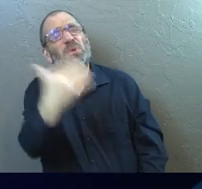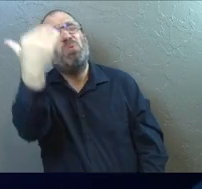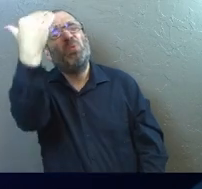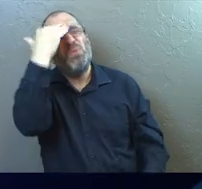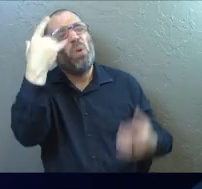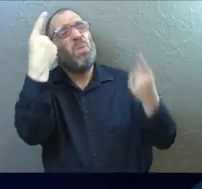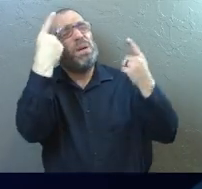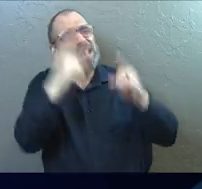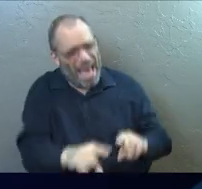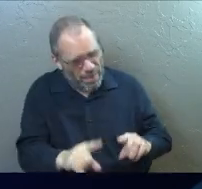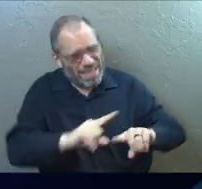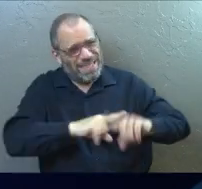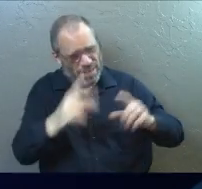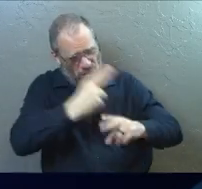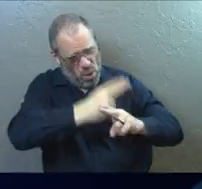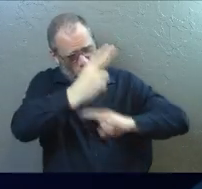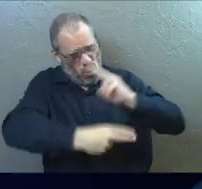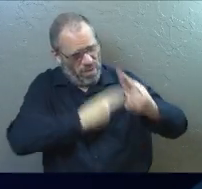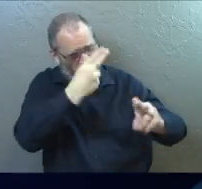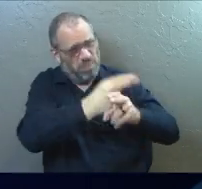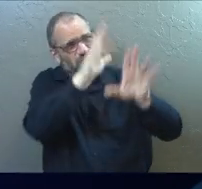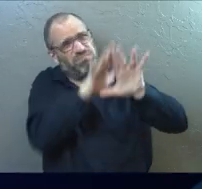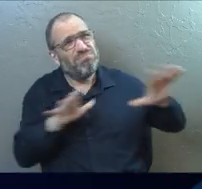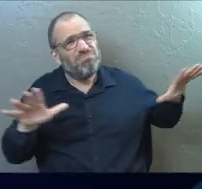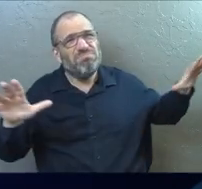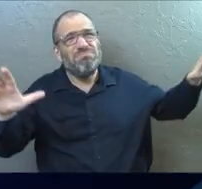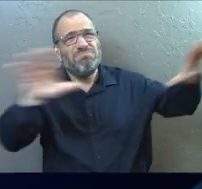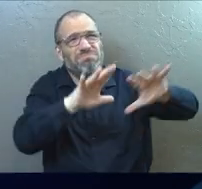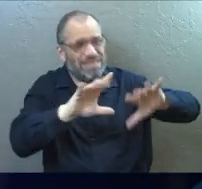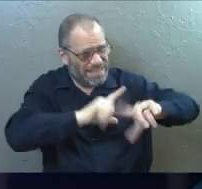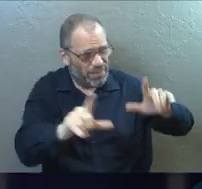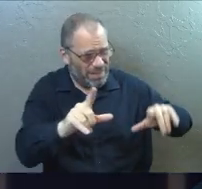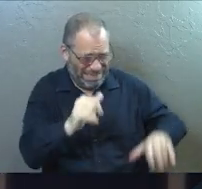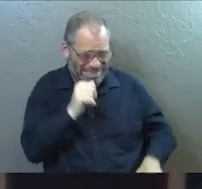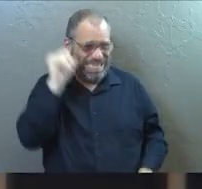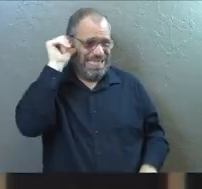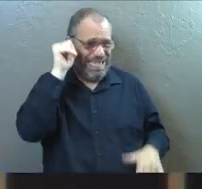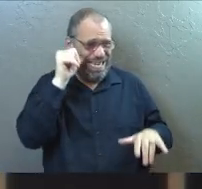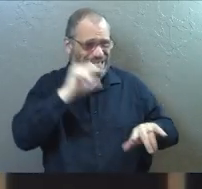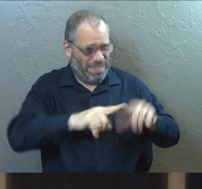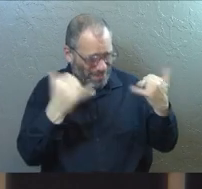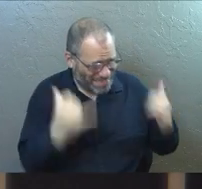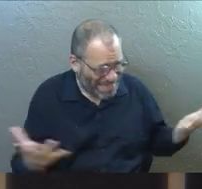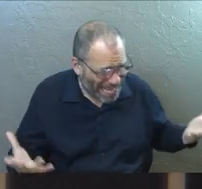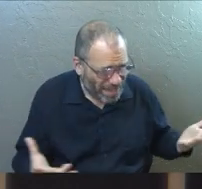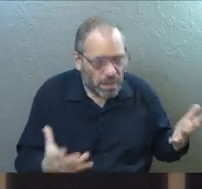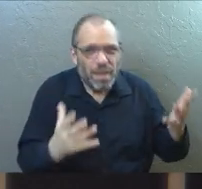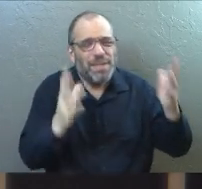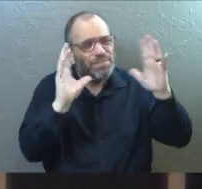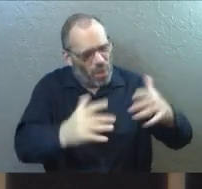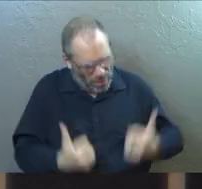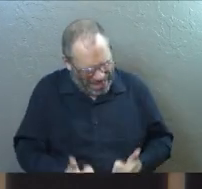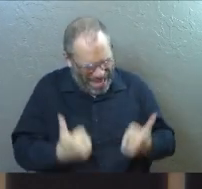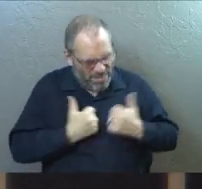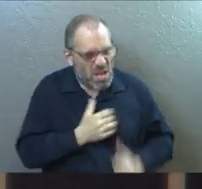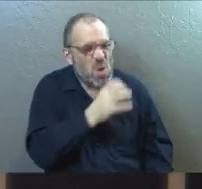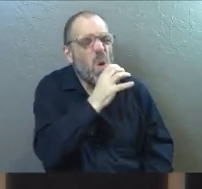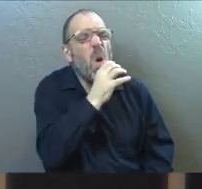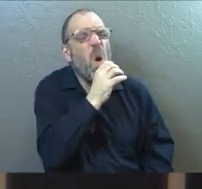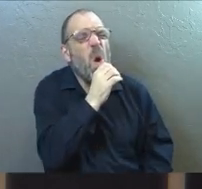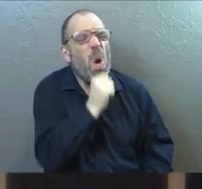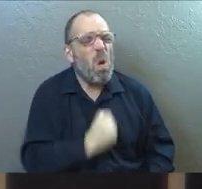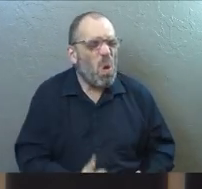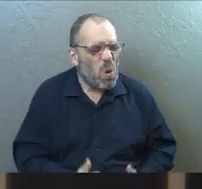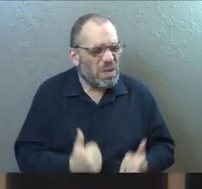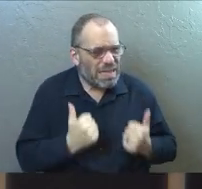what has gone on? How different the universe is today than it was yesterday? So why would you live in your old